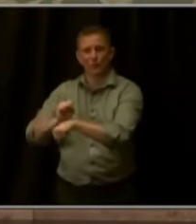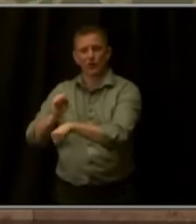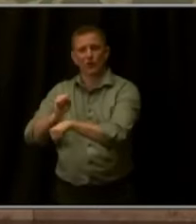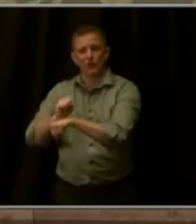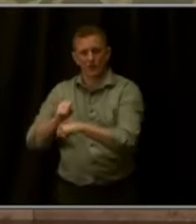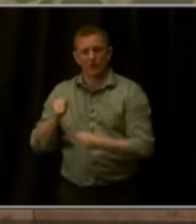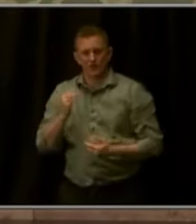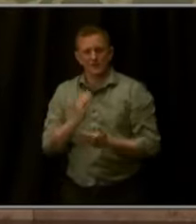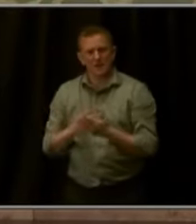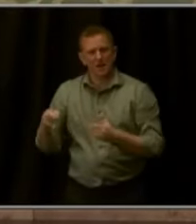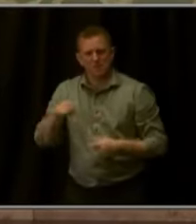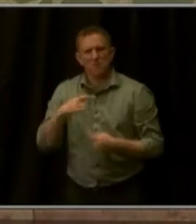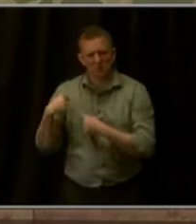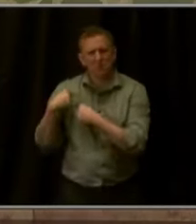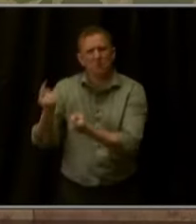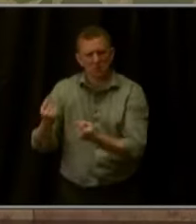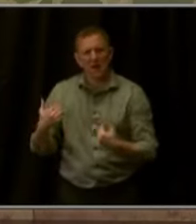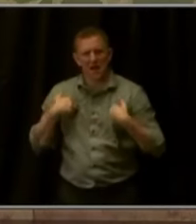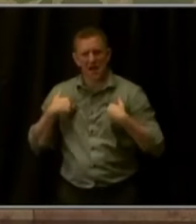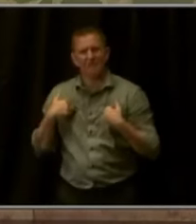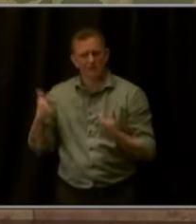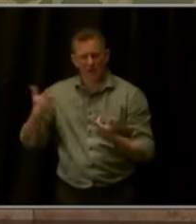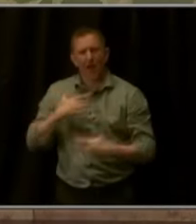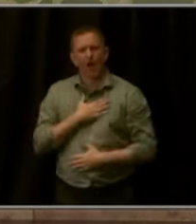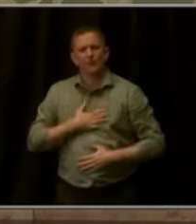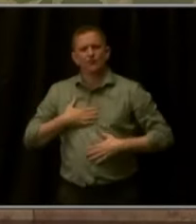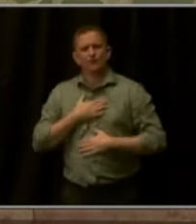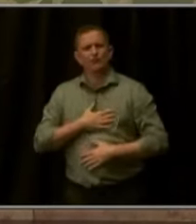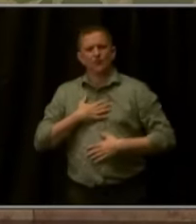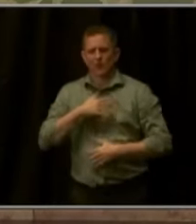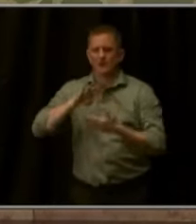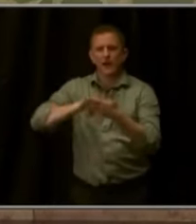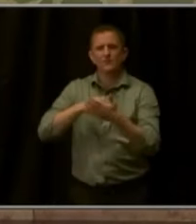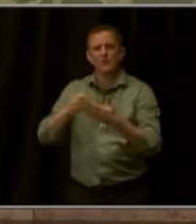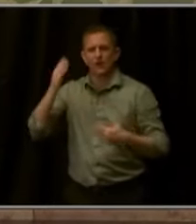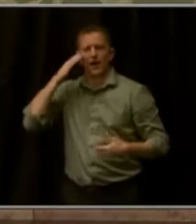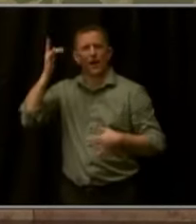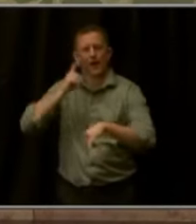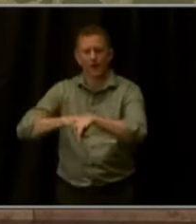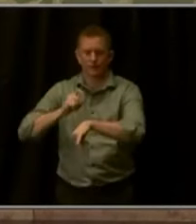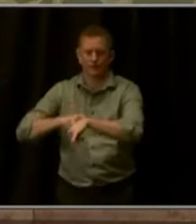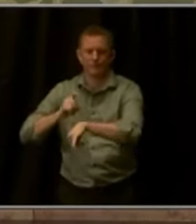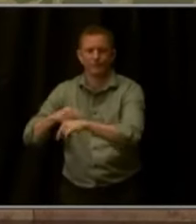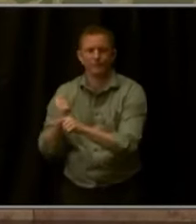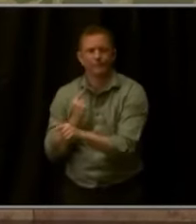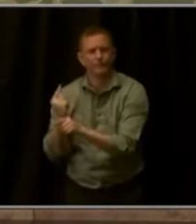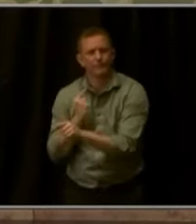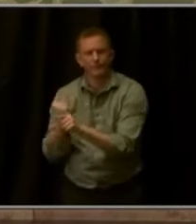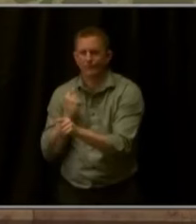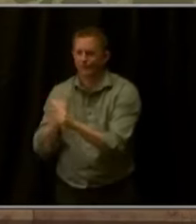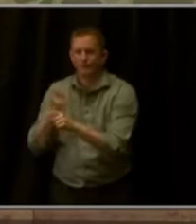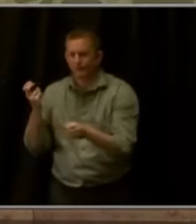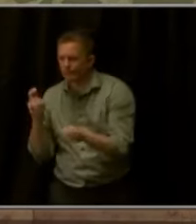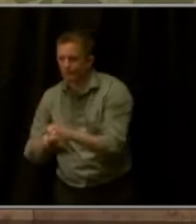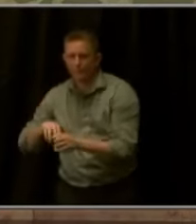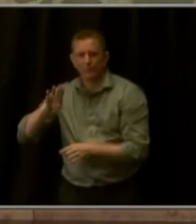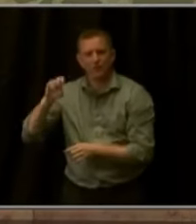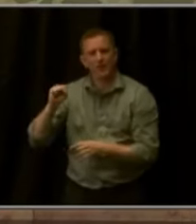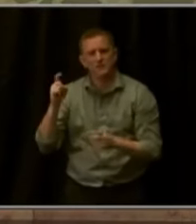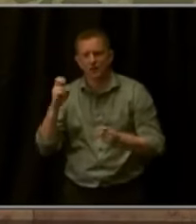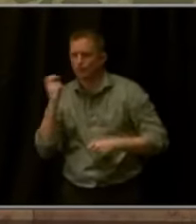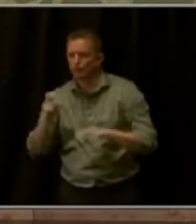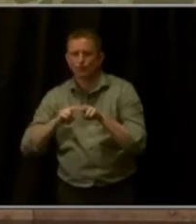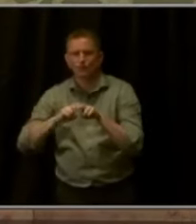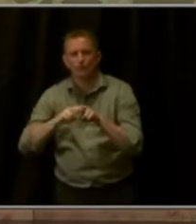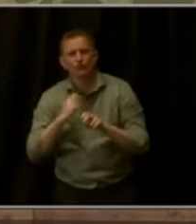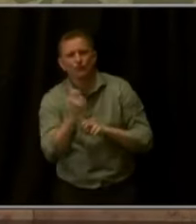You ride to work in style and because the schedule is reliable, you know exactly what time you'll catch the train or bus to come home later that day. You can catch up